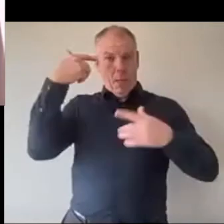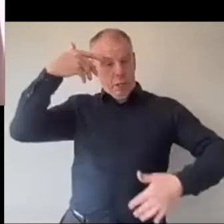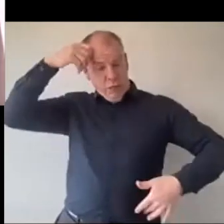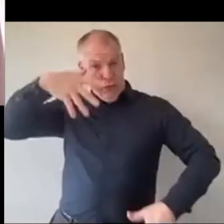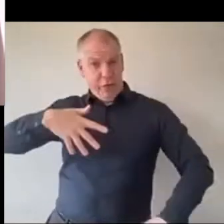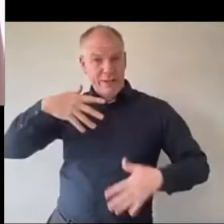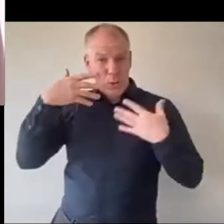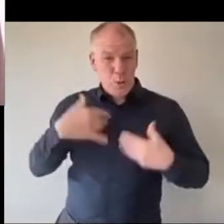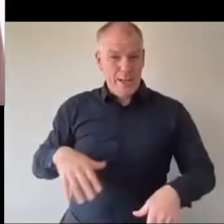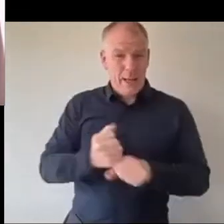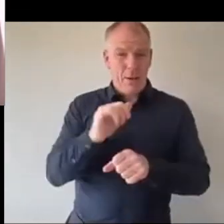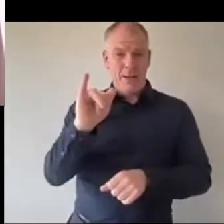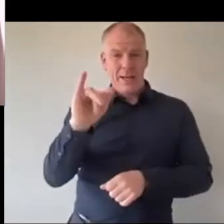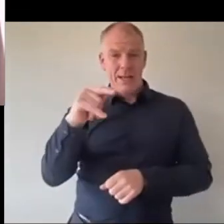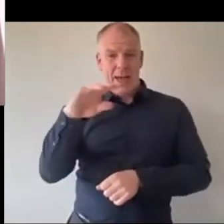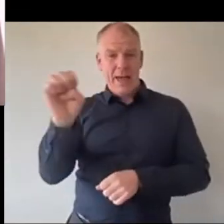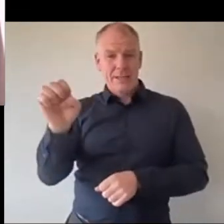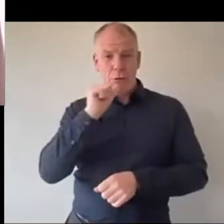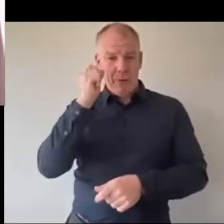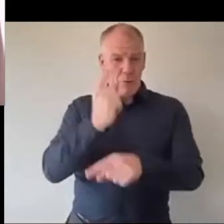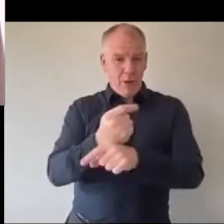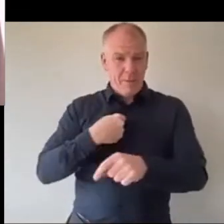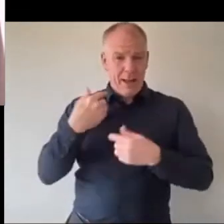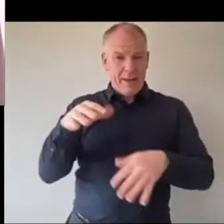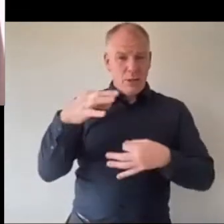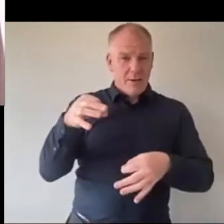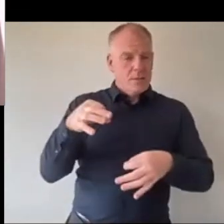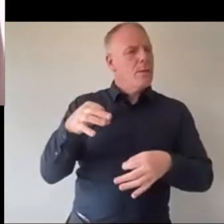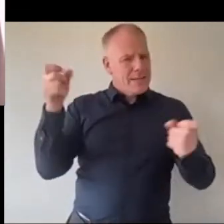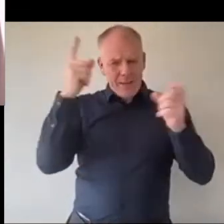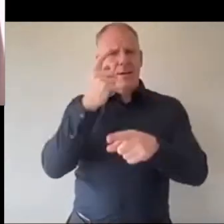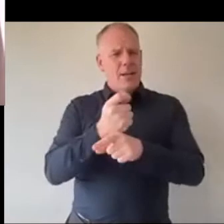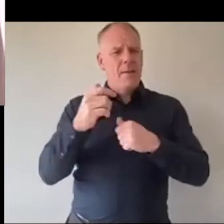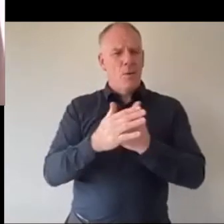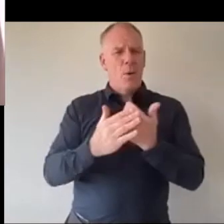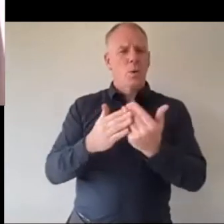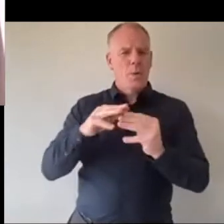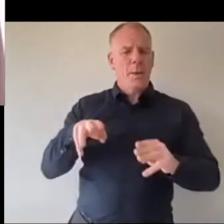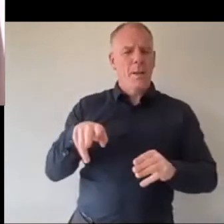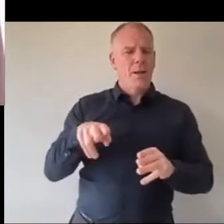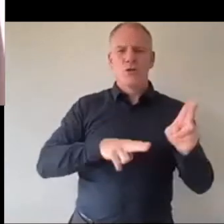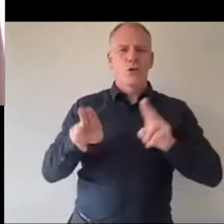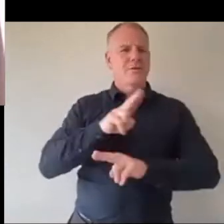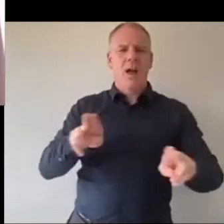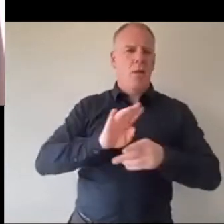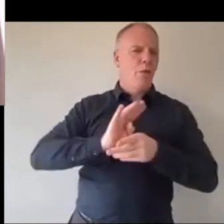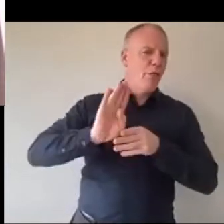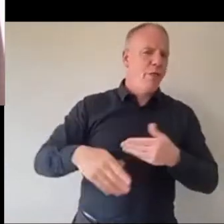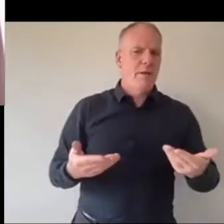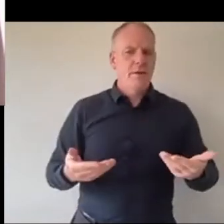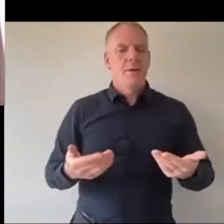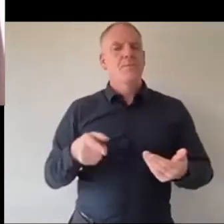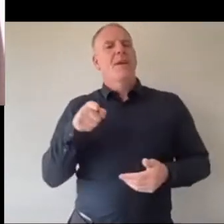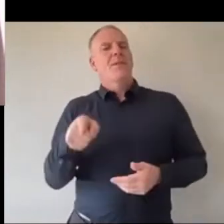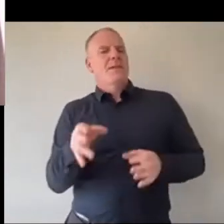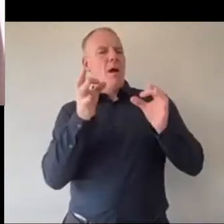about it it's an immensely difficult period and it's a very testing period and we shouldn't diminish it in any way and I think that was just a prime example of